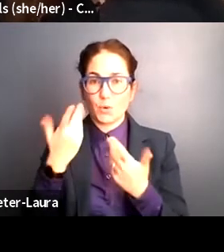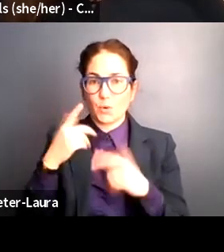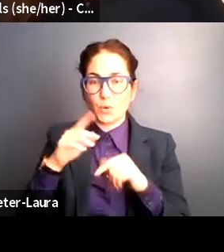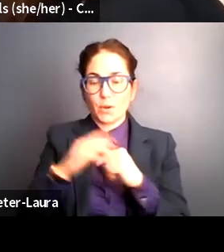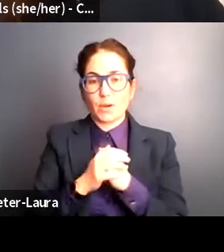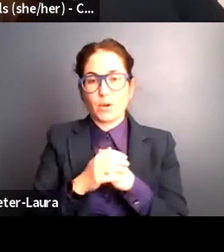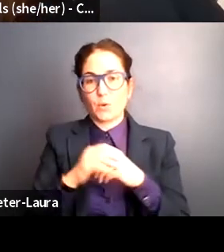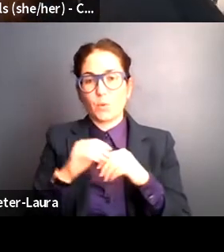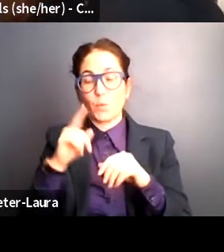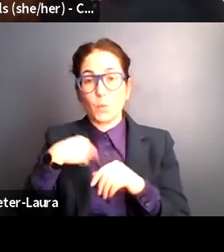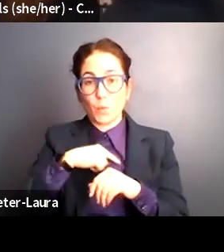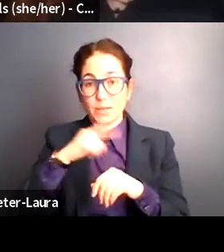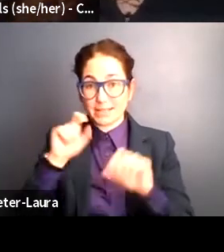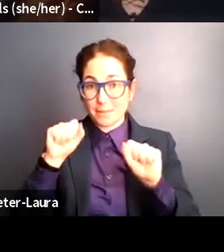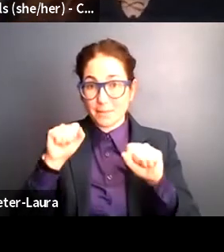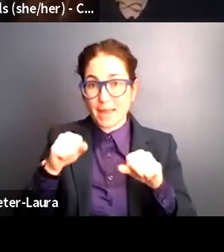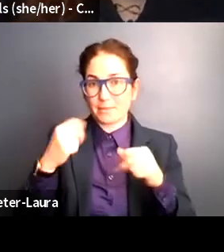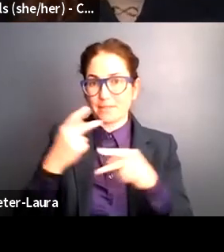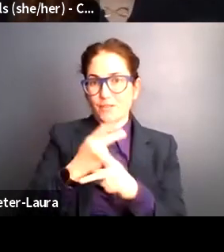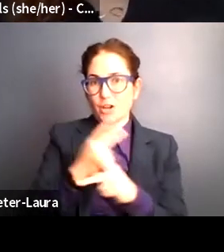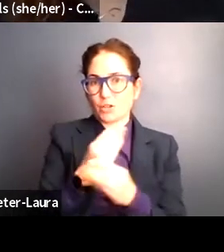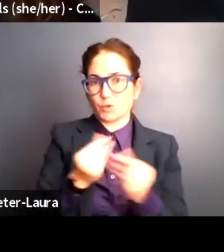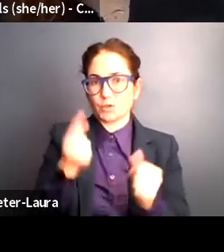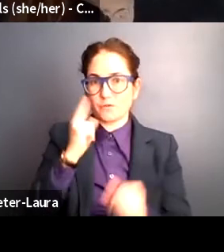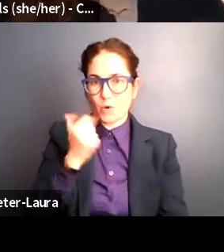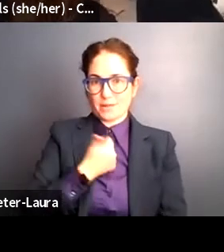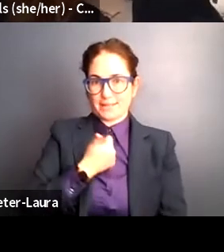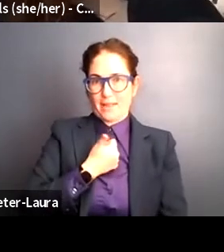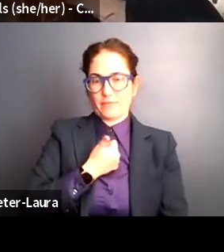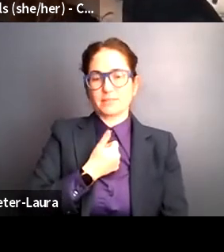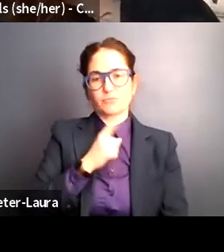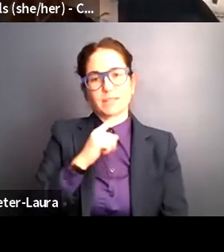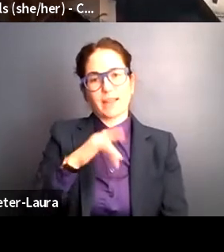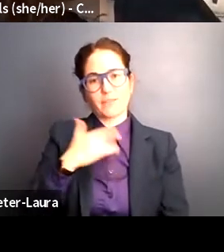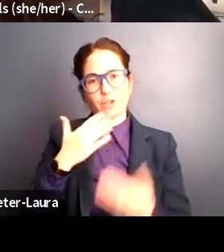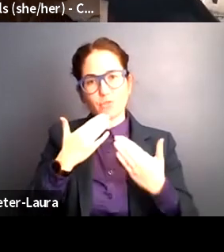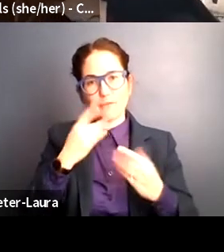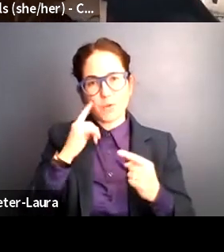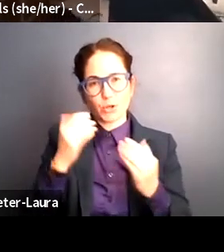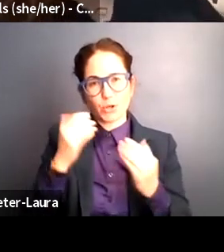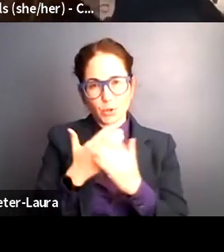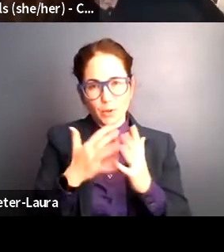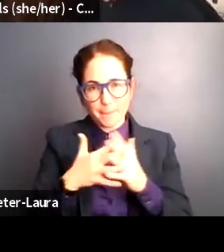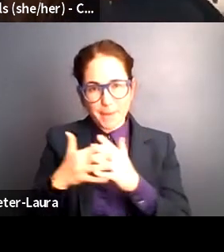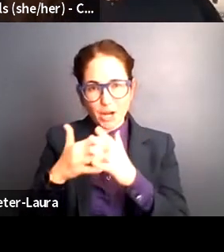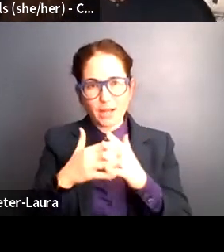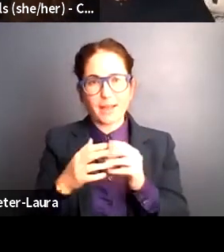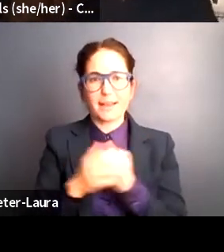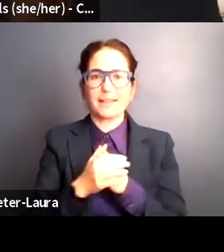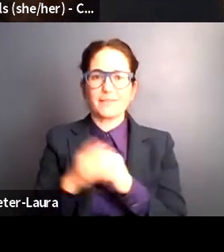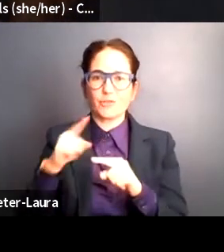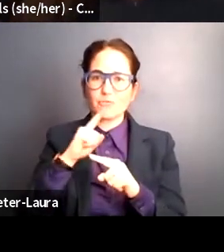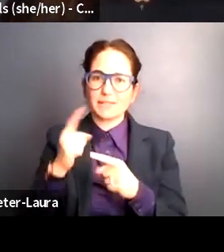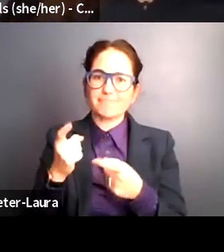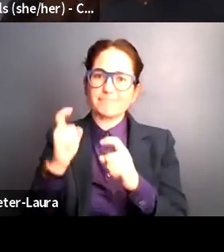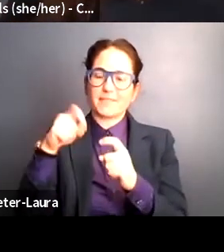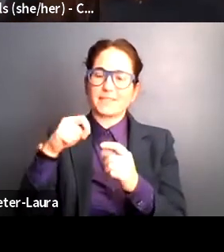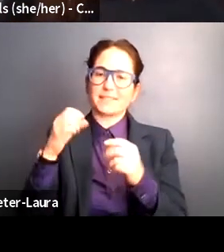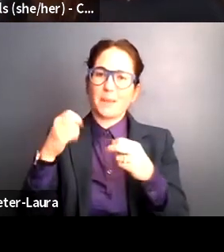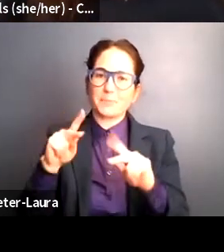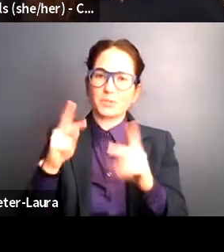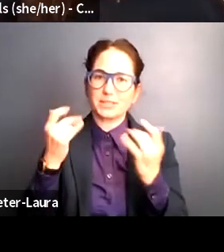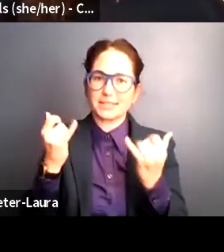on our own terms. And I'm grateful for New America and Blue Meridian Partners for giving us this opportunity today